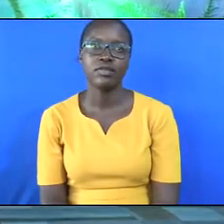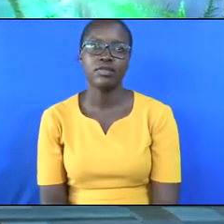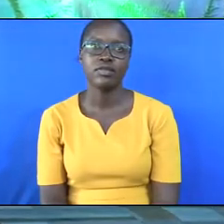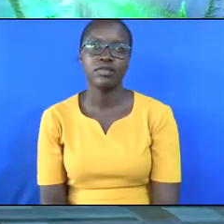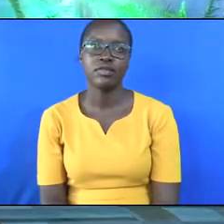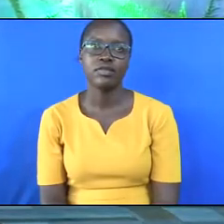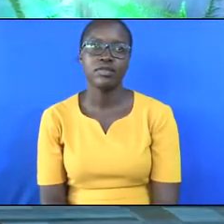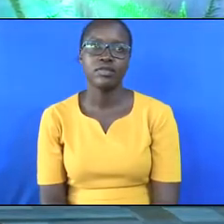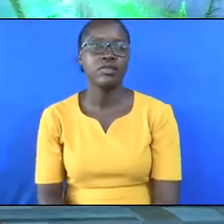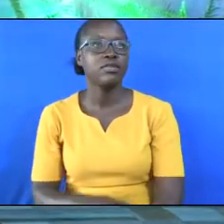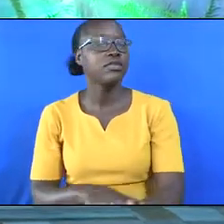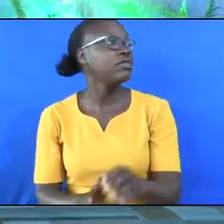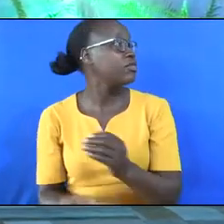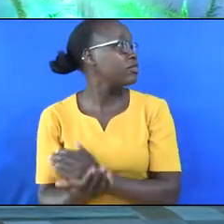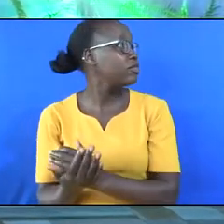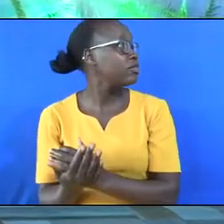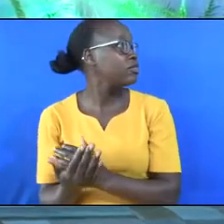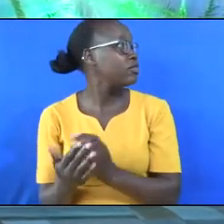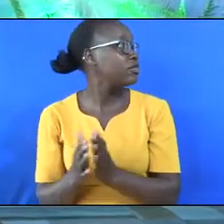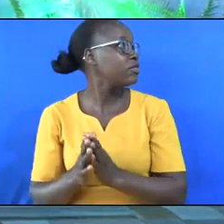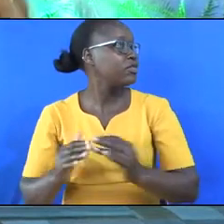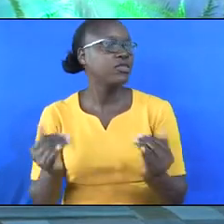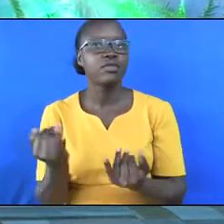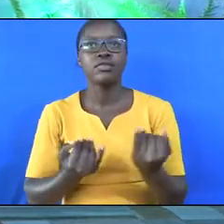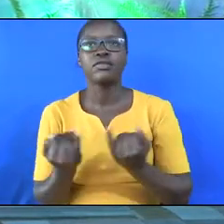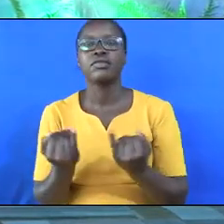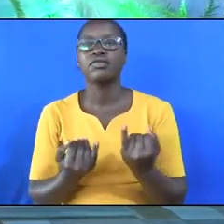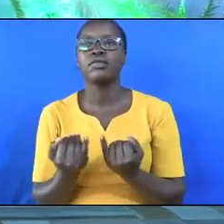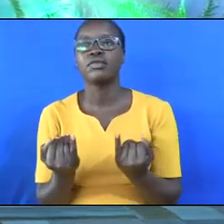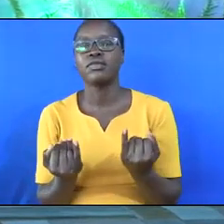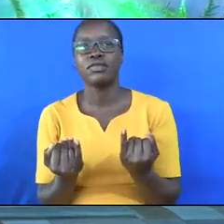Good morning. Happy Sabbath.